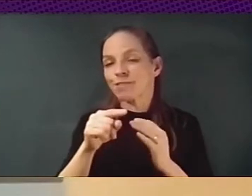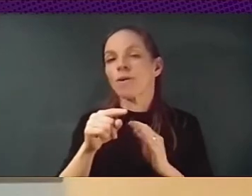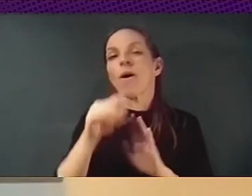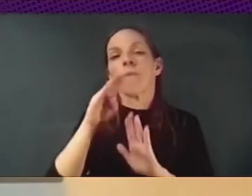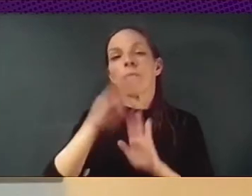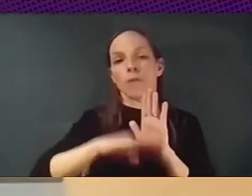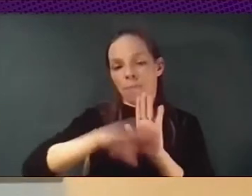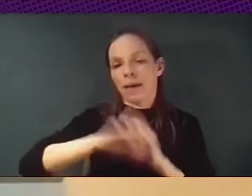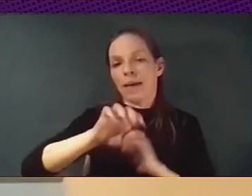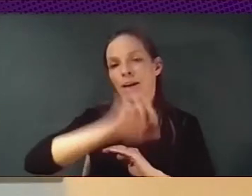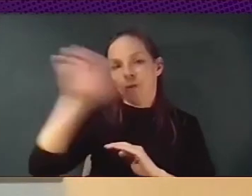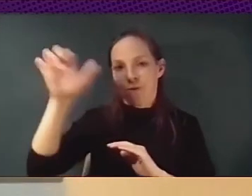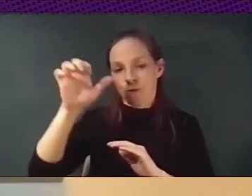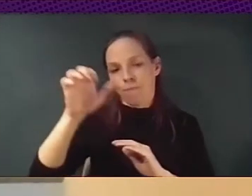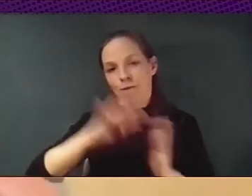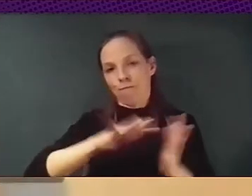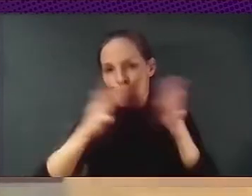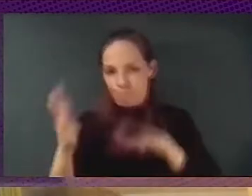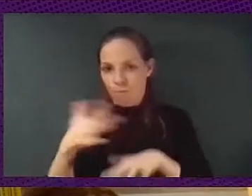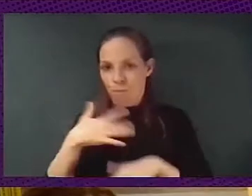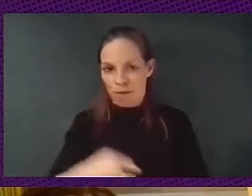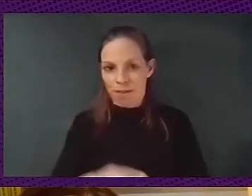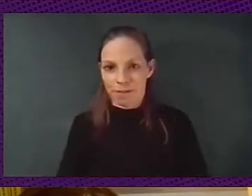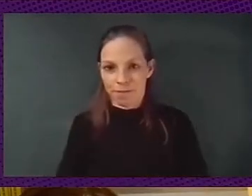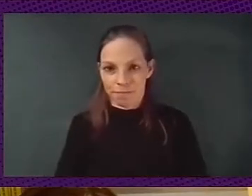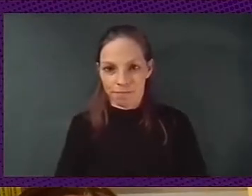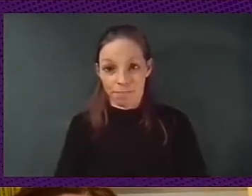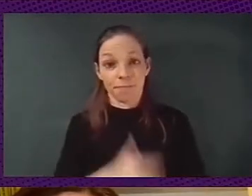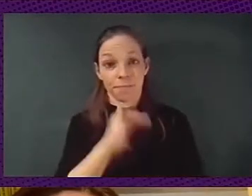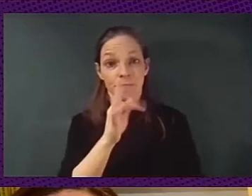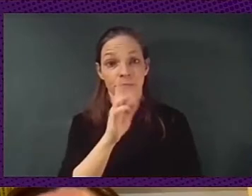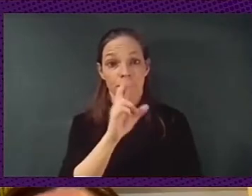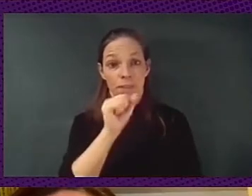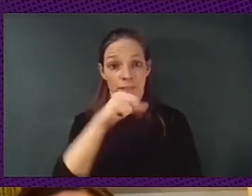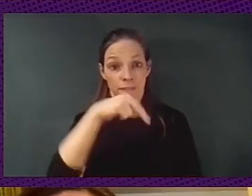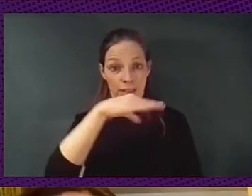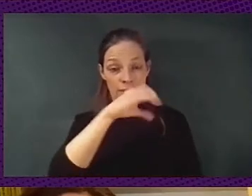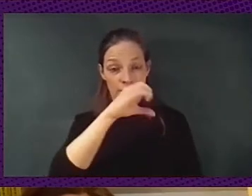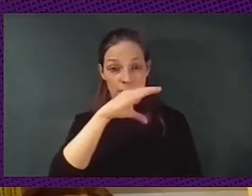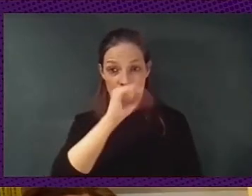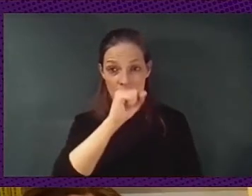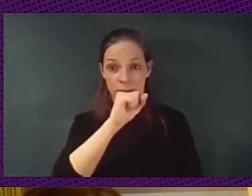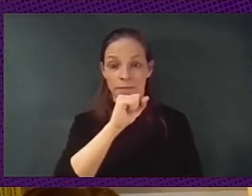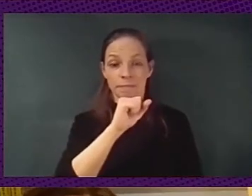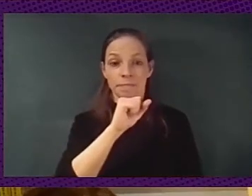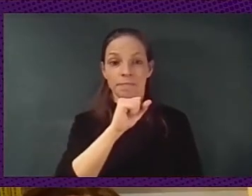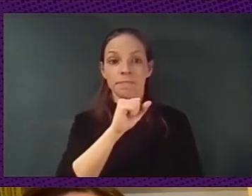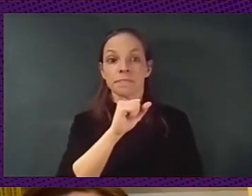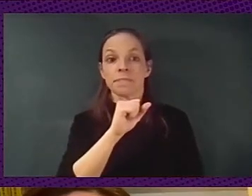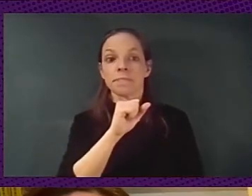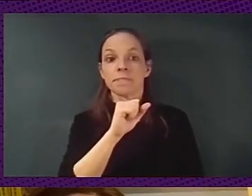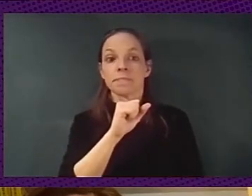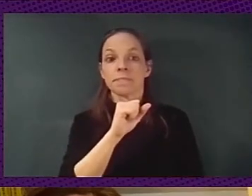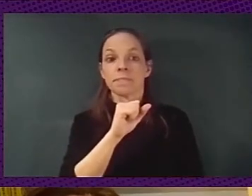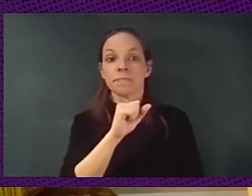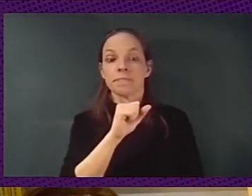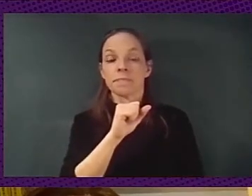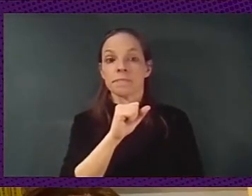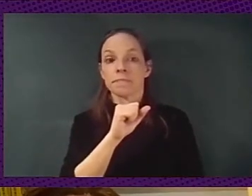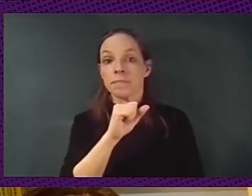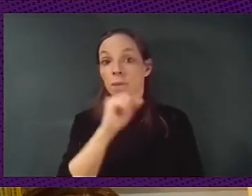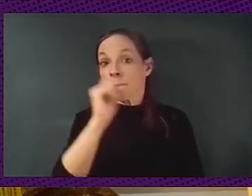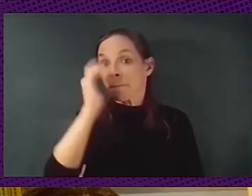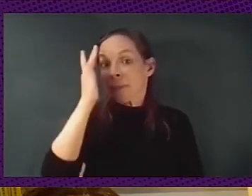Francesca, I mean, as a city, I guess you experimented some limits, because of the lack power of the state